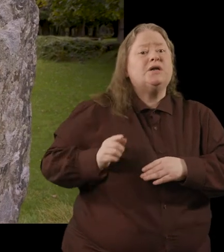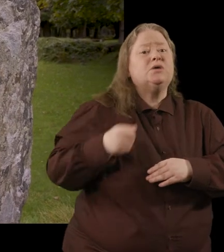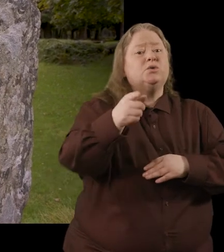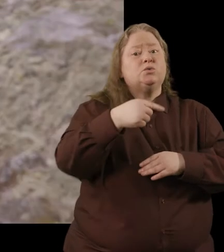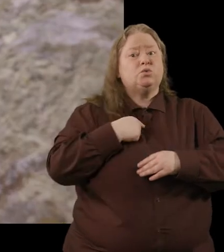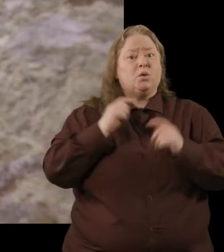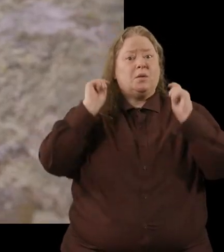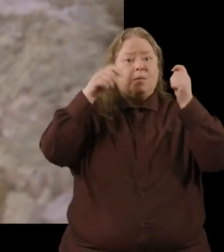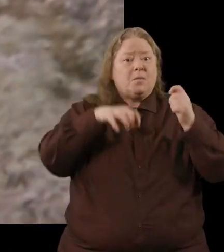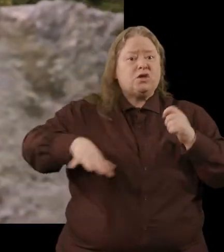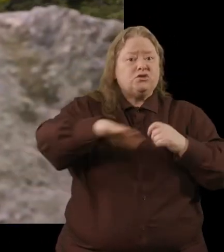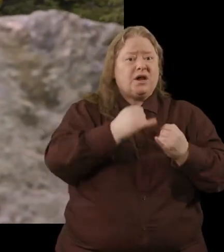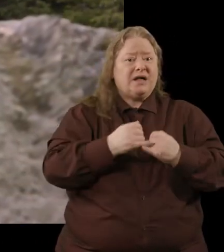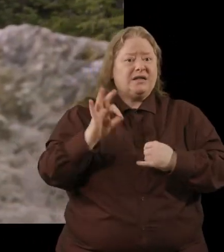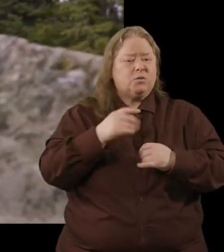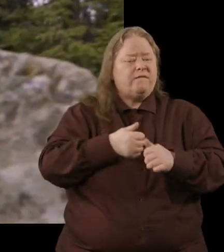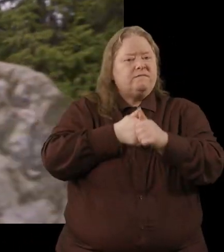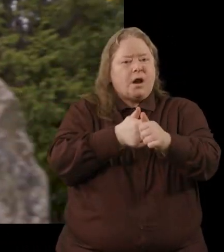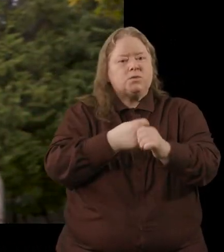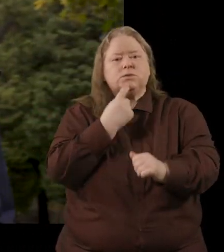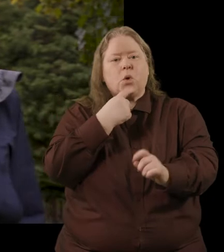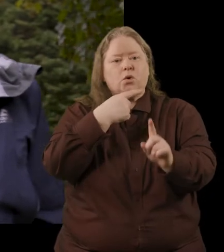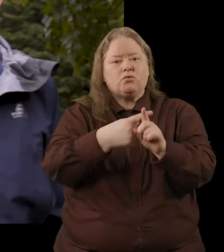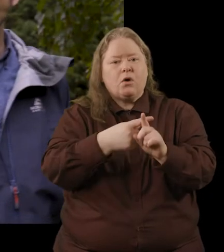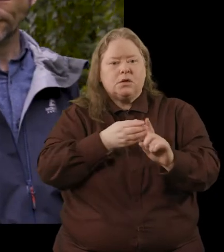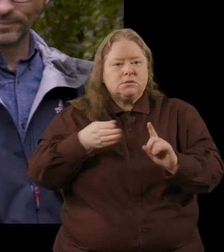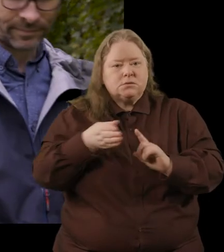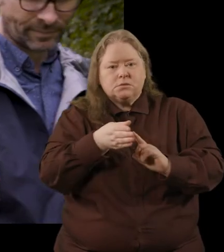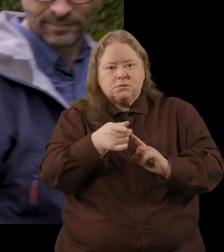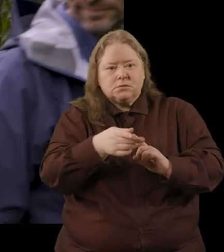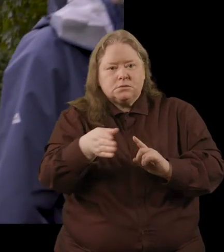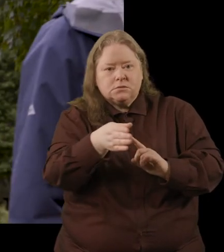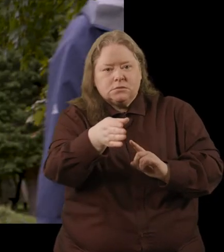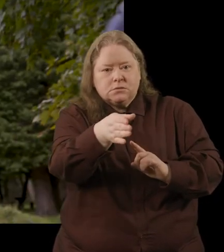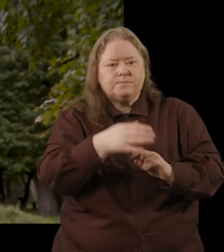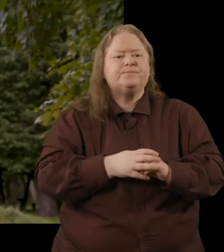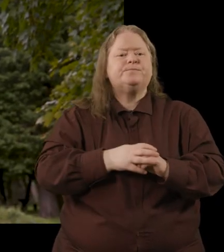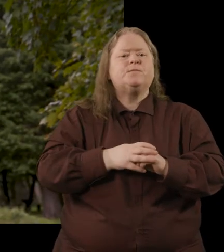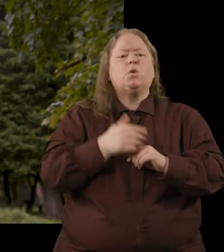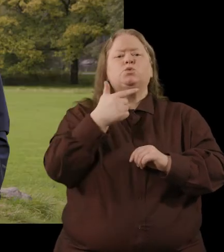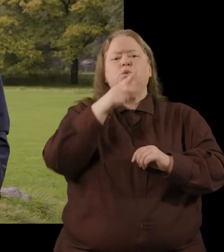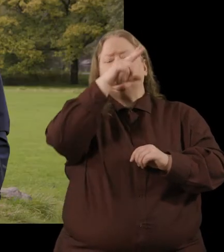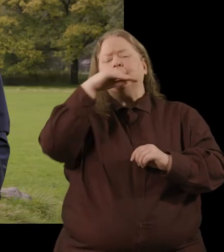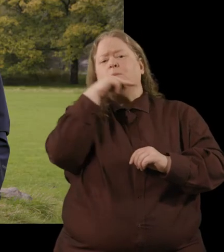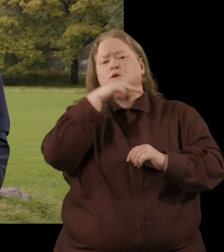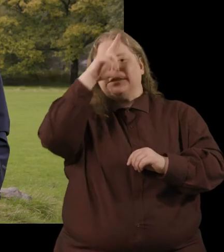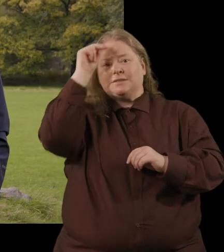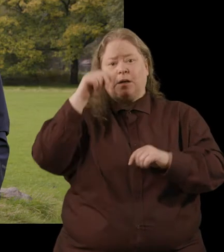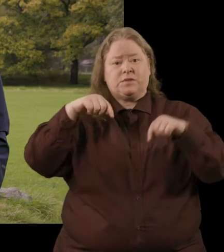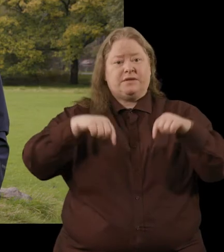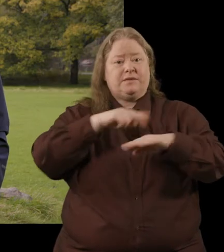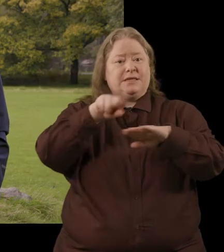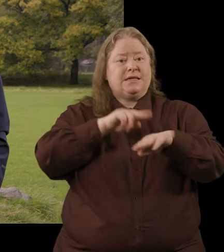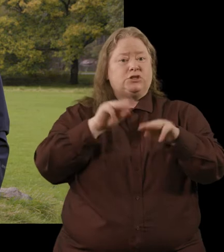Glendalough, they would have followed stone crosses like these. Two important examples are in the National